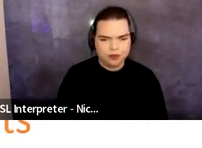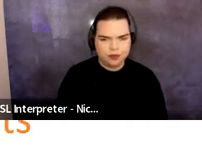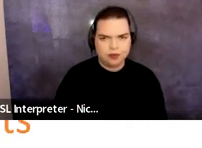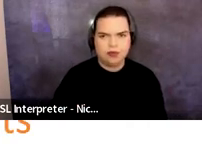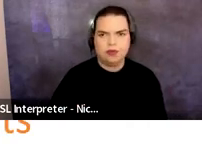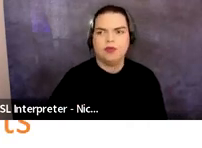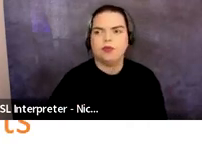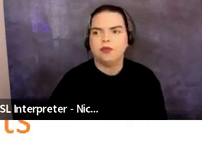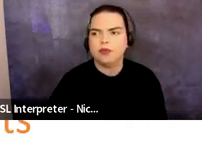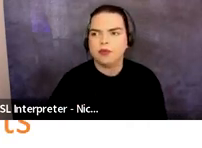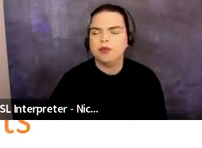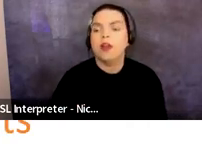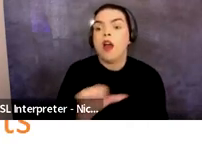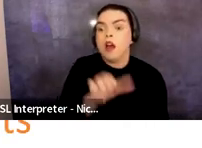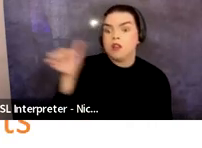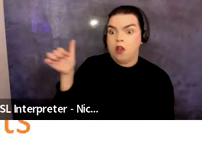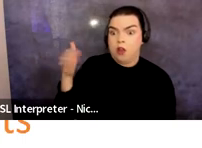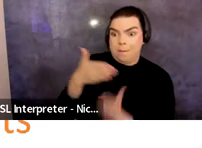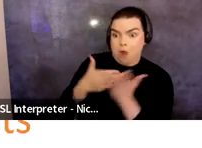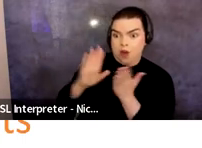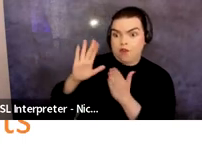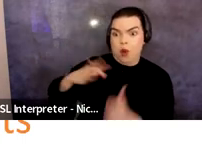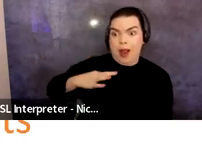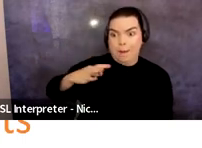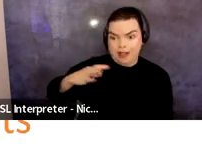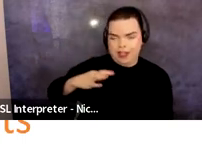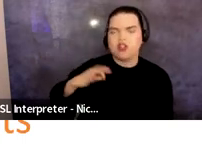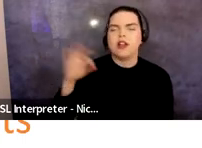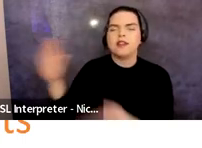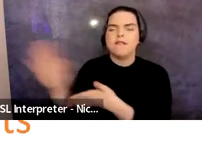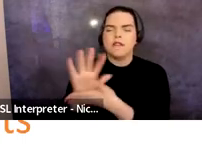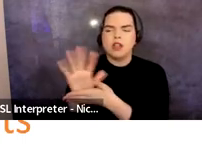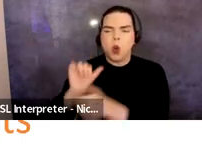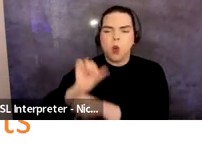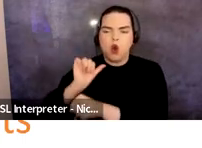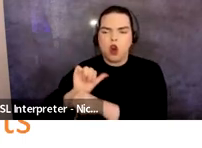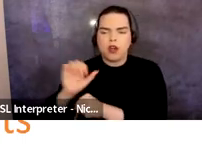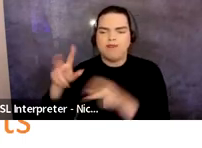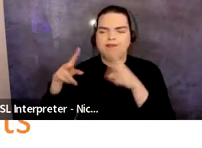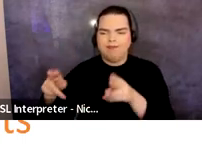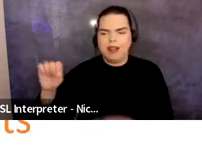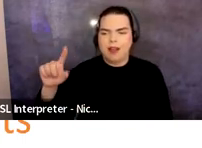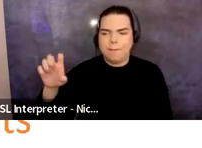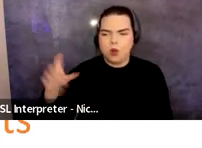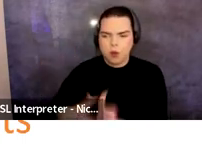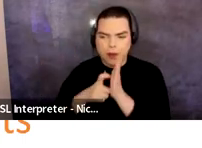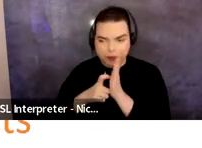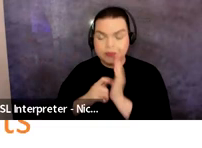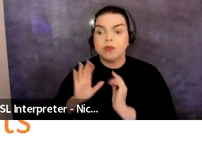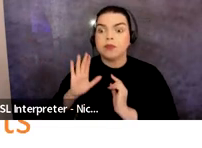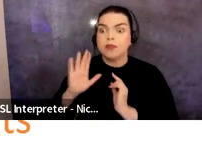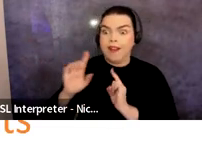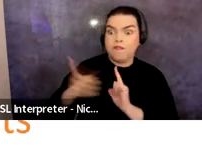Another element of your application is the video work sample requirement. For this first round of application,